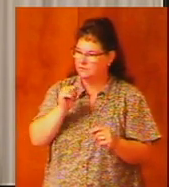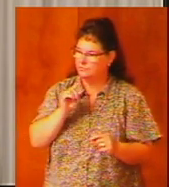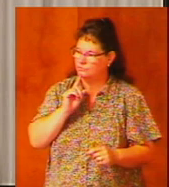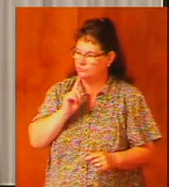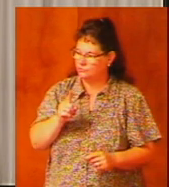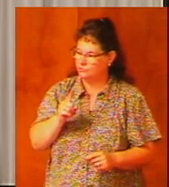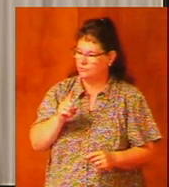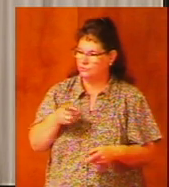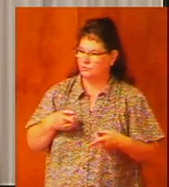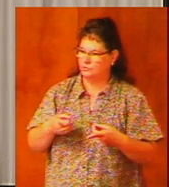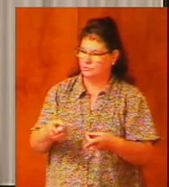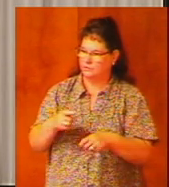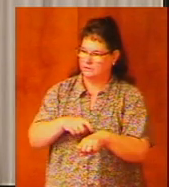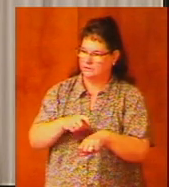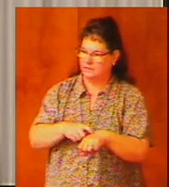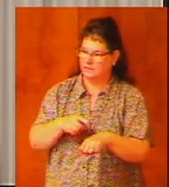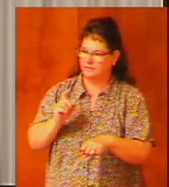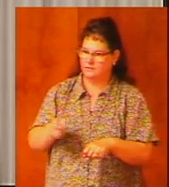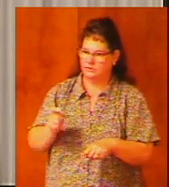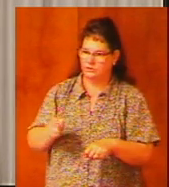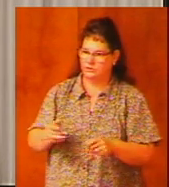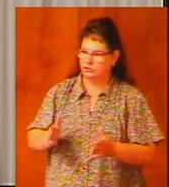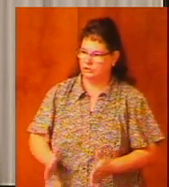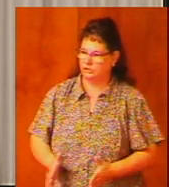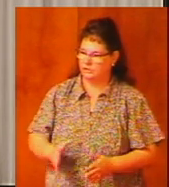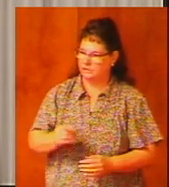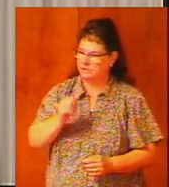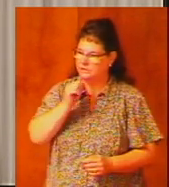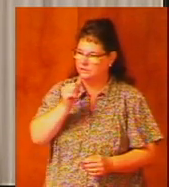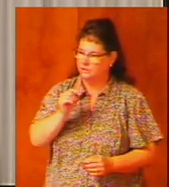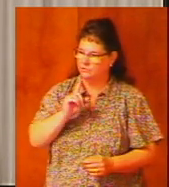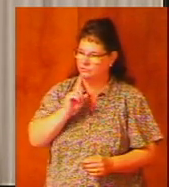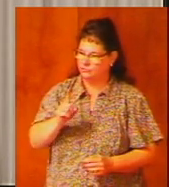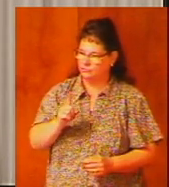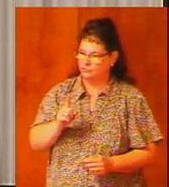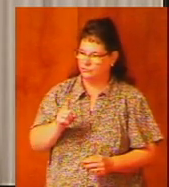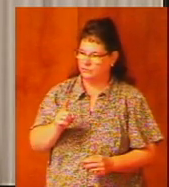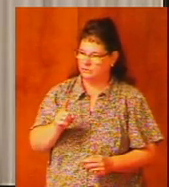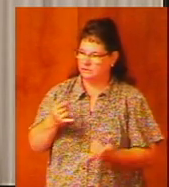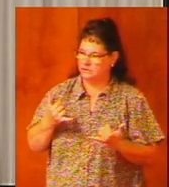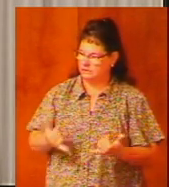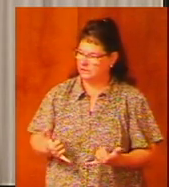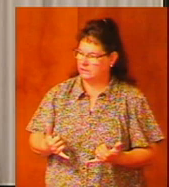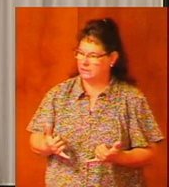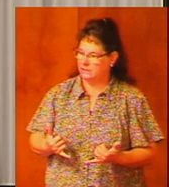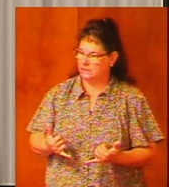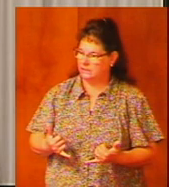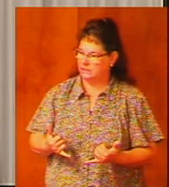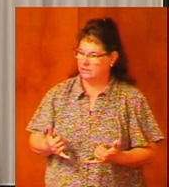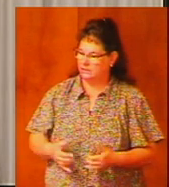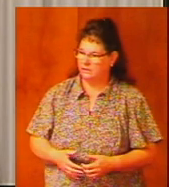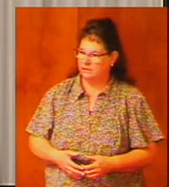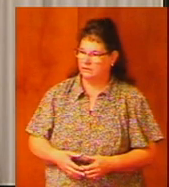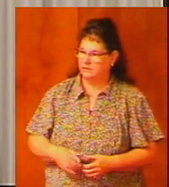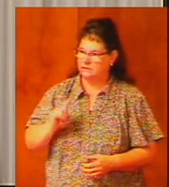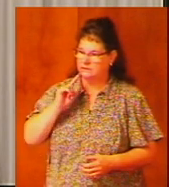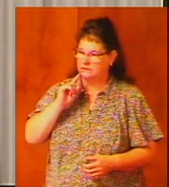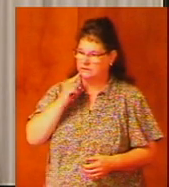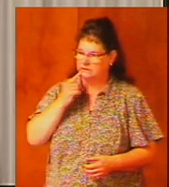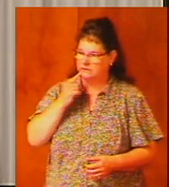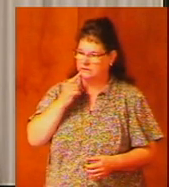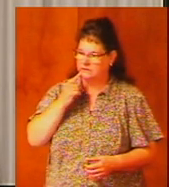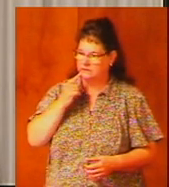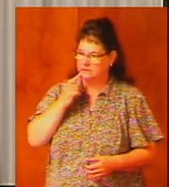true in the days of the judges and it's not true today sincerity